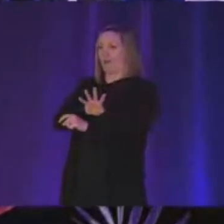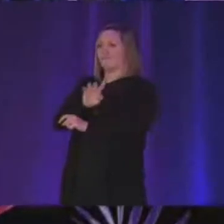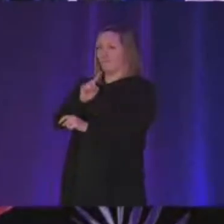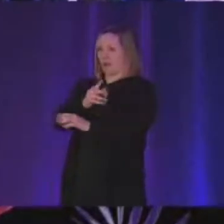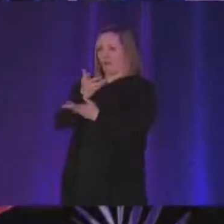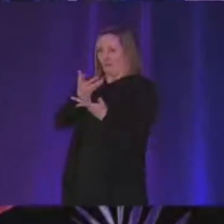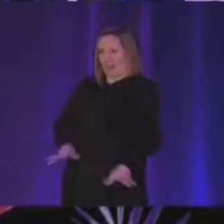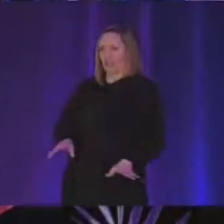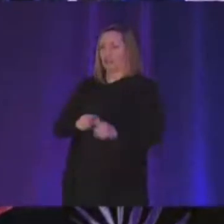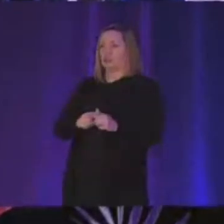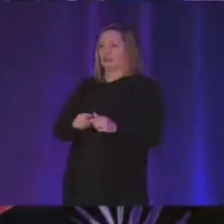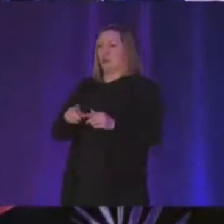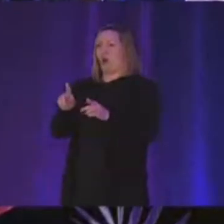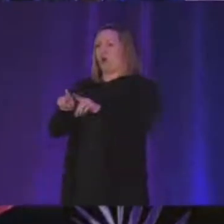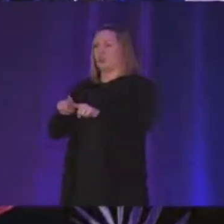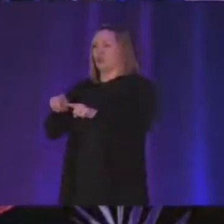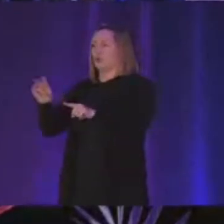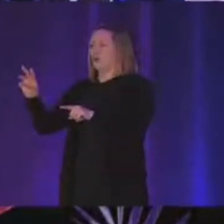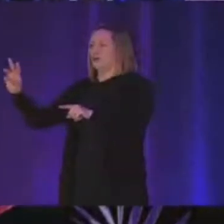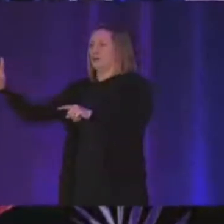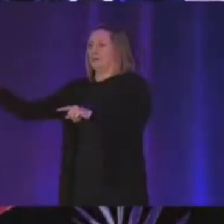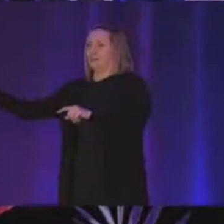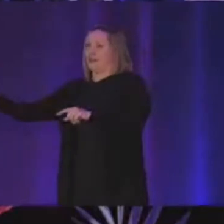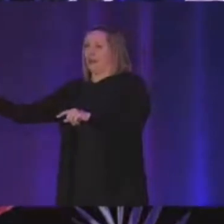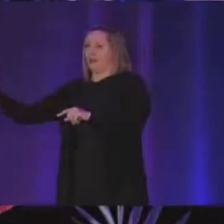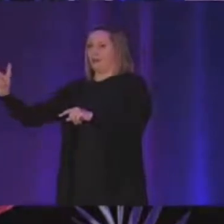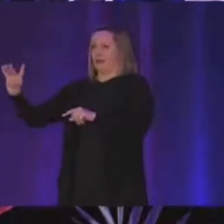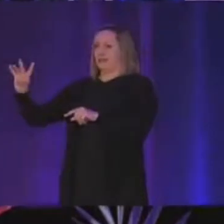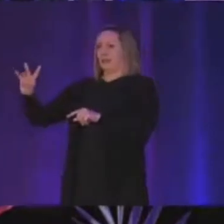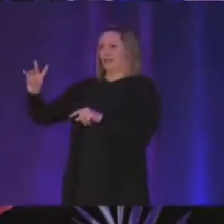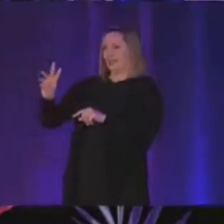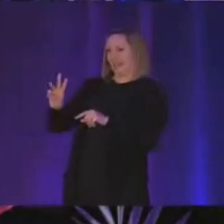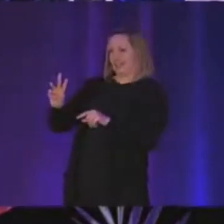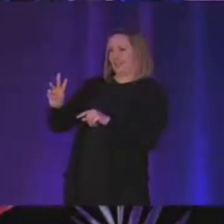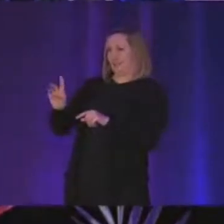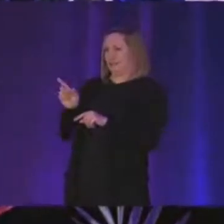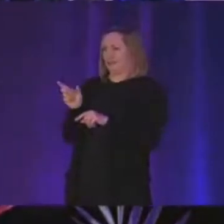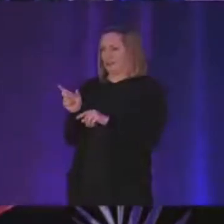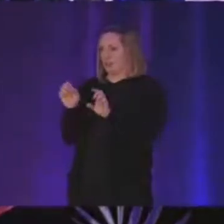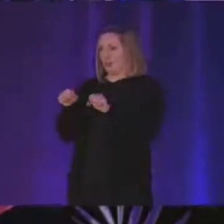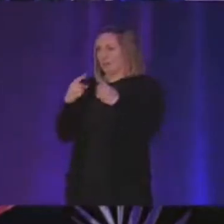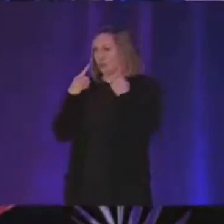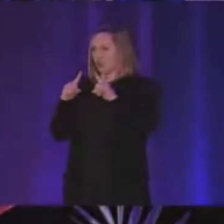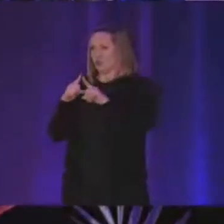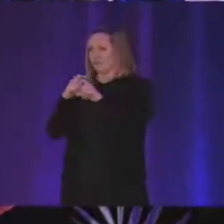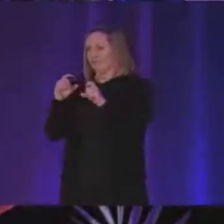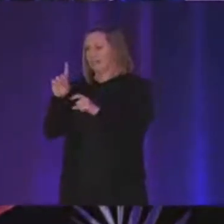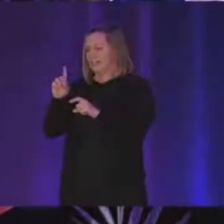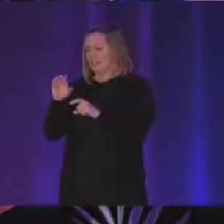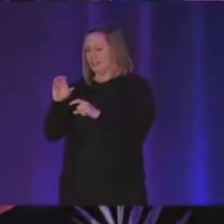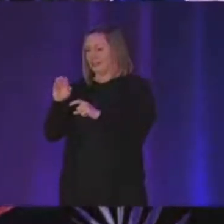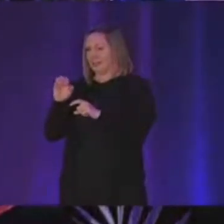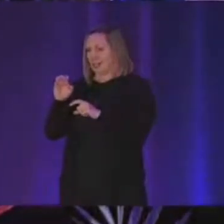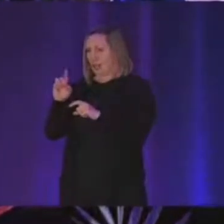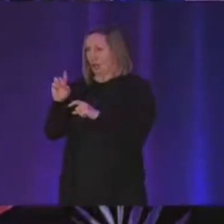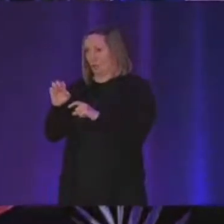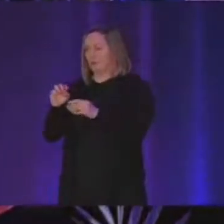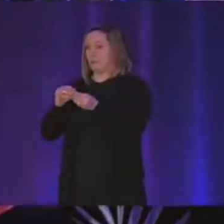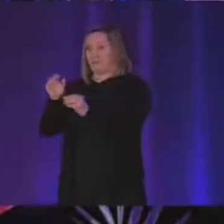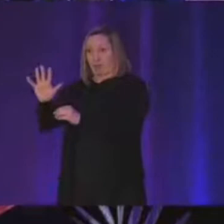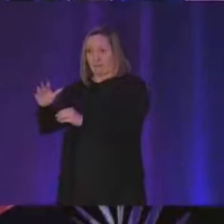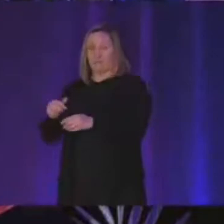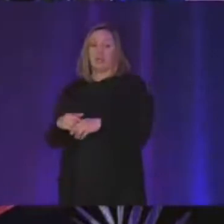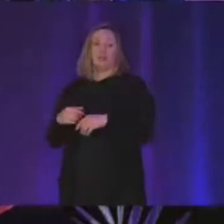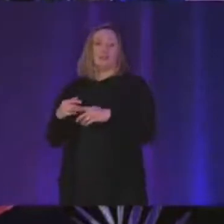then also like nine eight seven six and so the way you actually like start